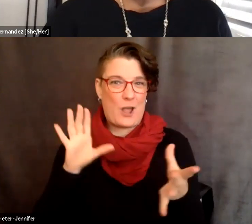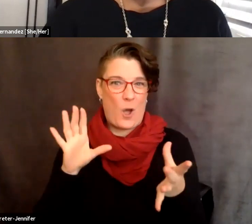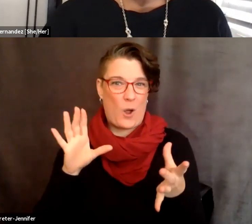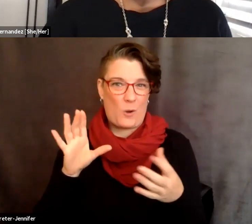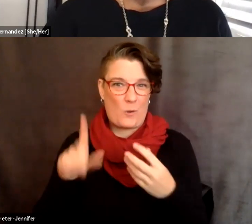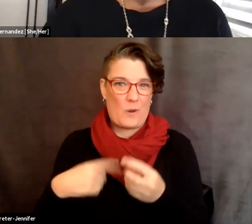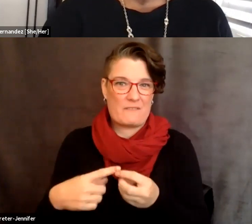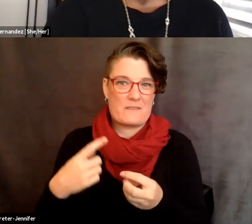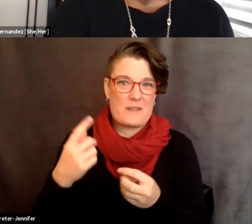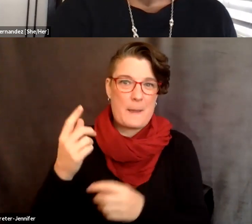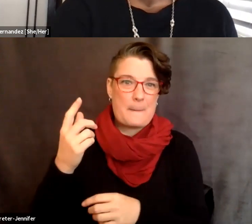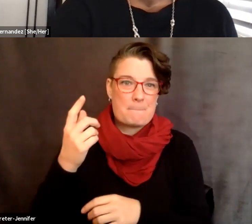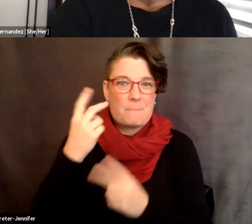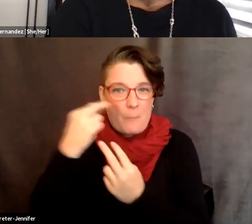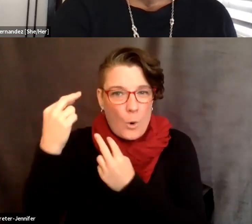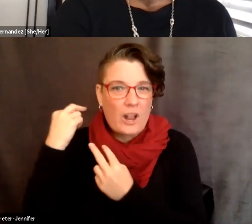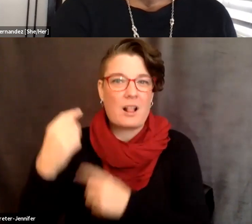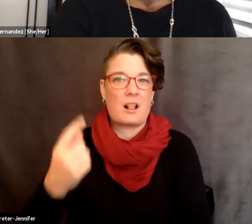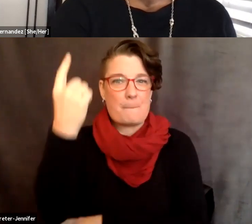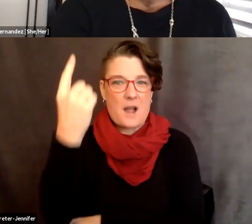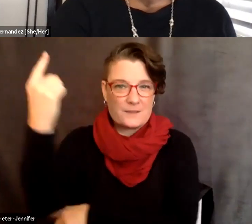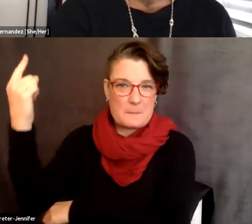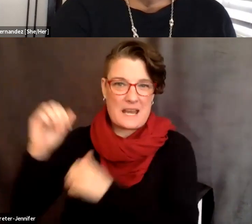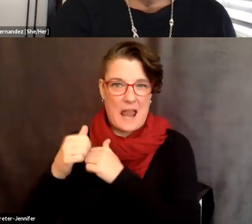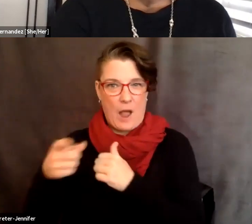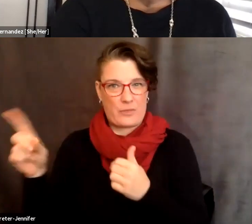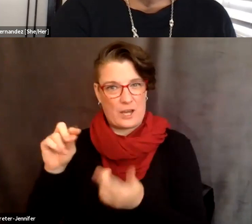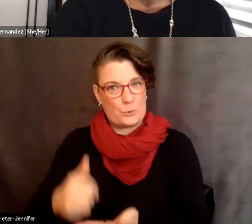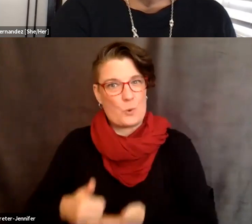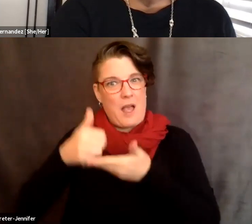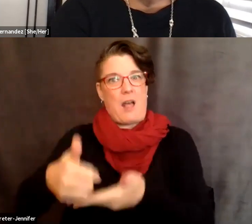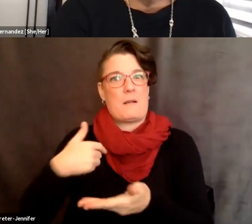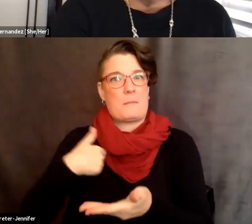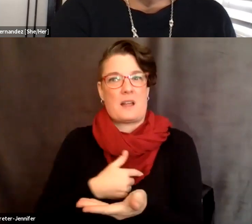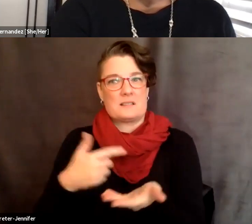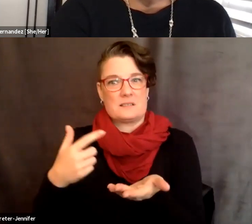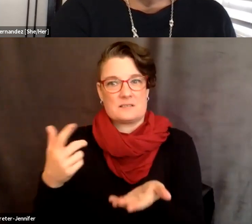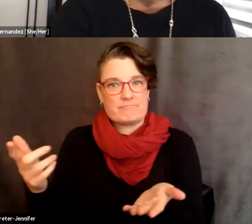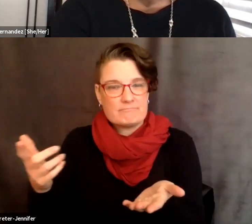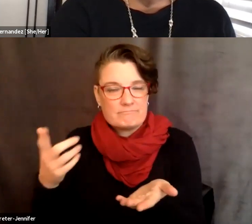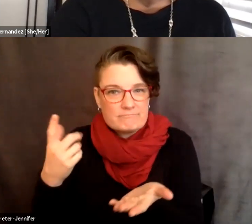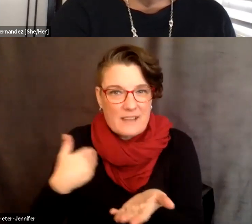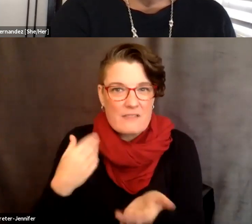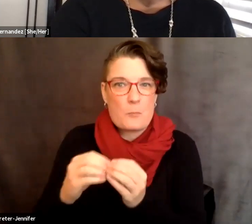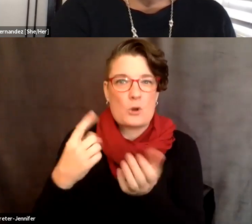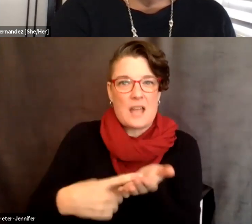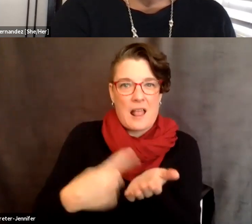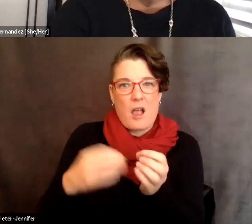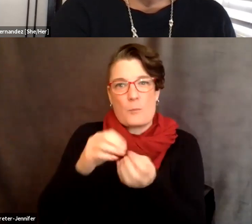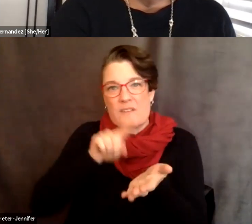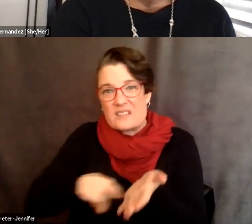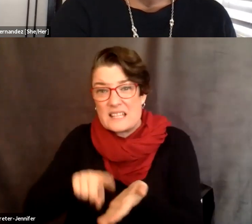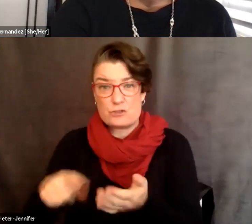monuments have for prompting and aiding dialogue and investigation. I mean, I think, you know, we spend more time moving around